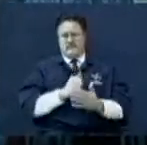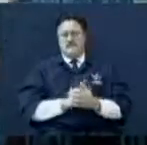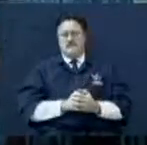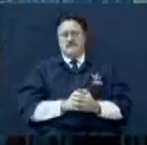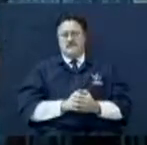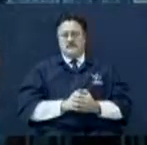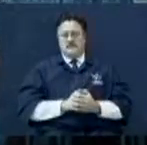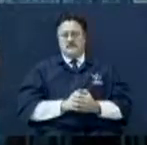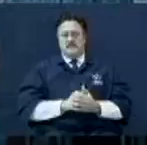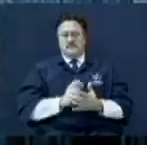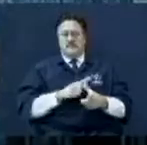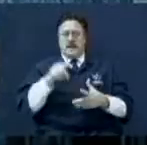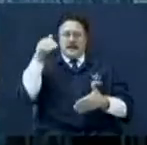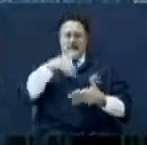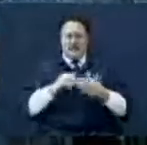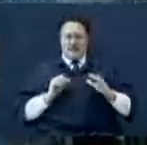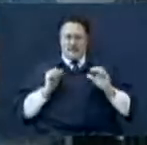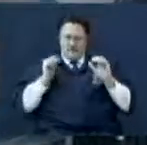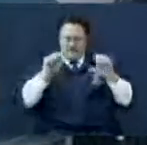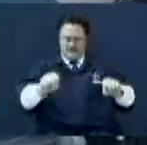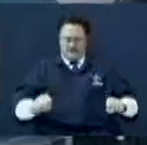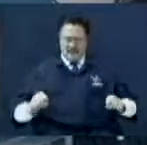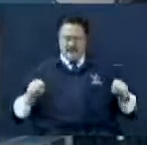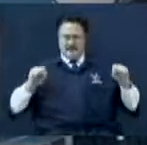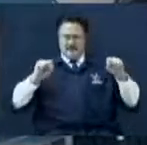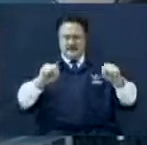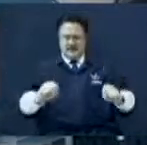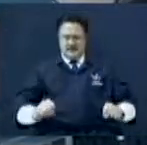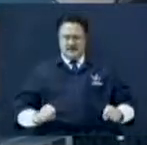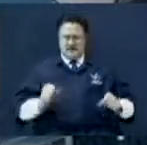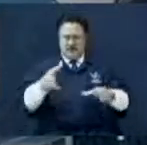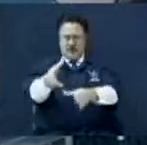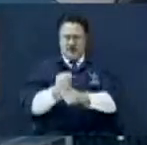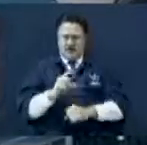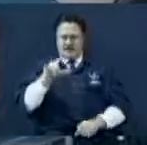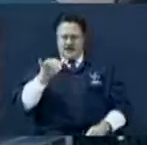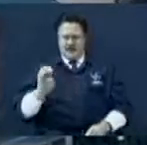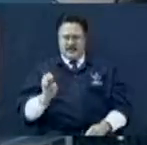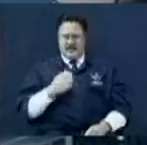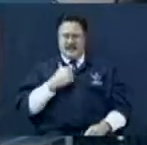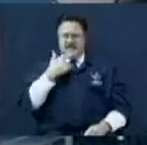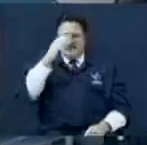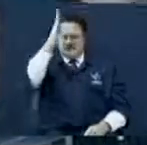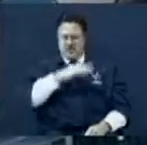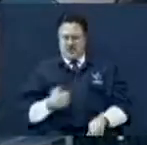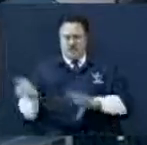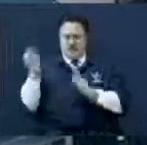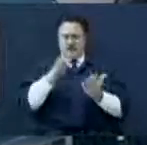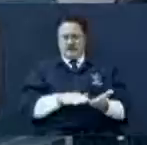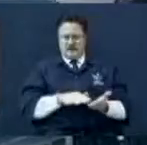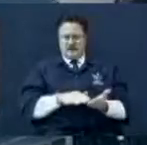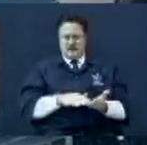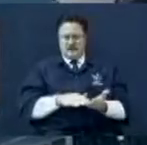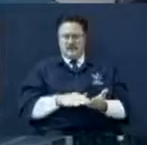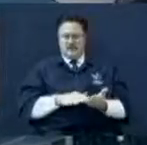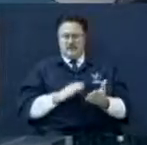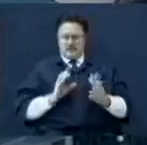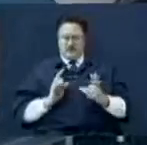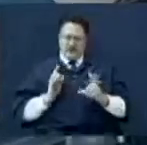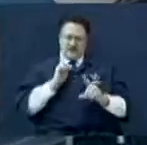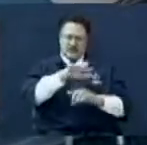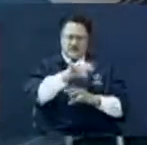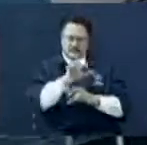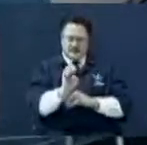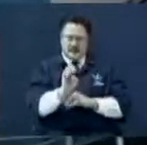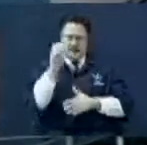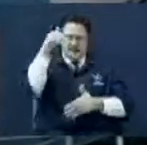And then we got in that boat, and we got that trot line. I said, oh, God, we're going to die. And somehow, we got over there, got in